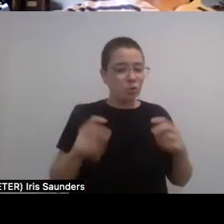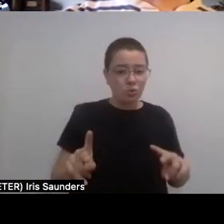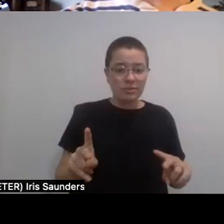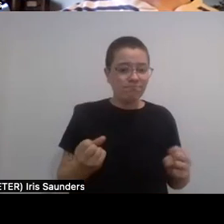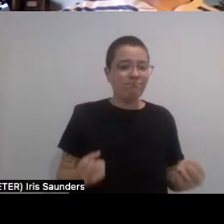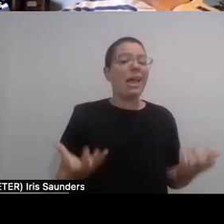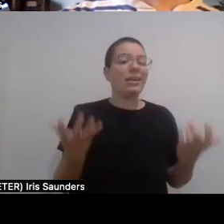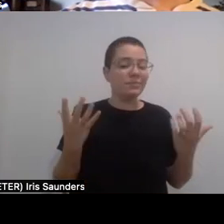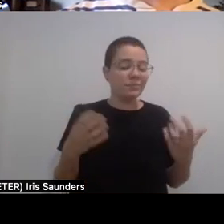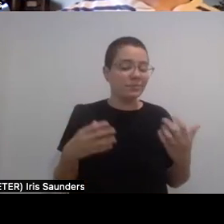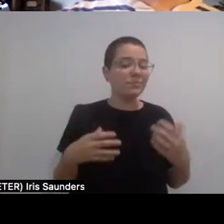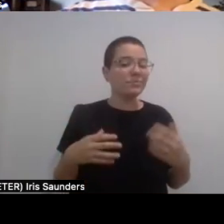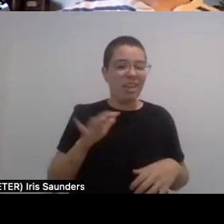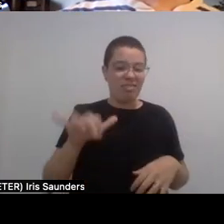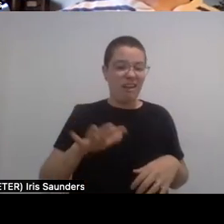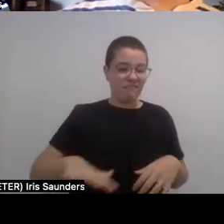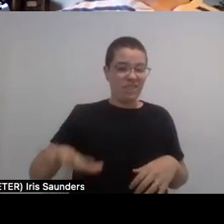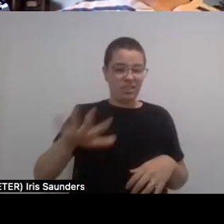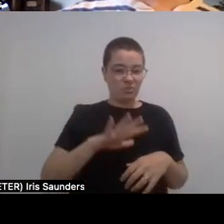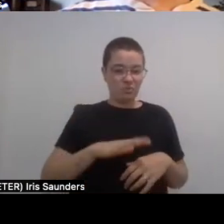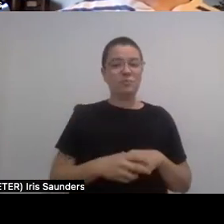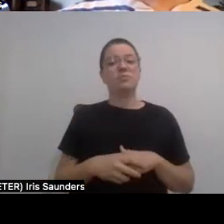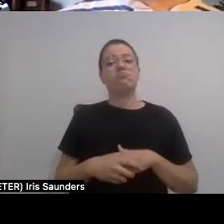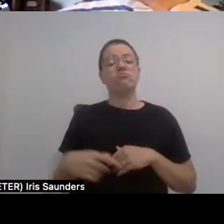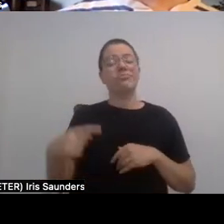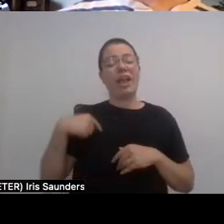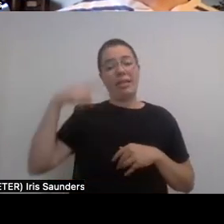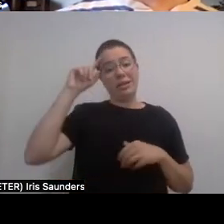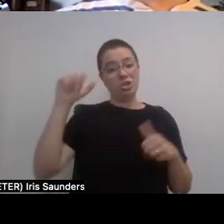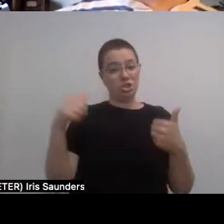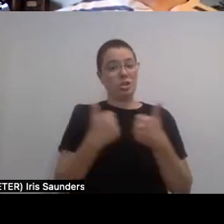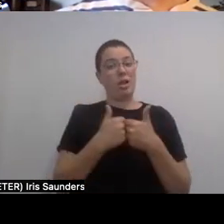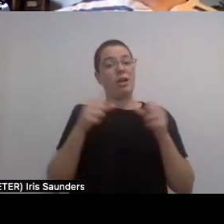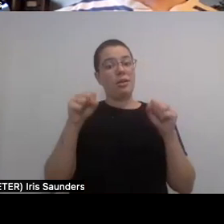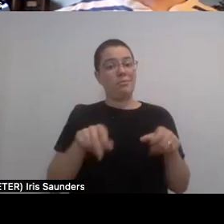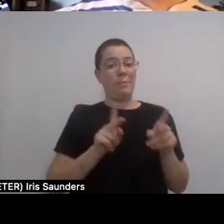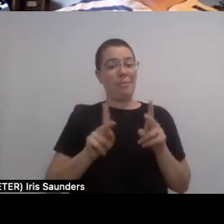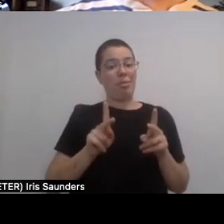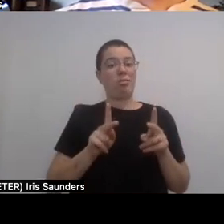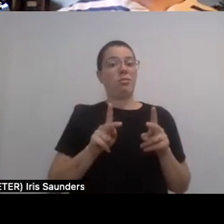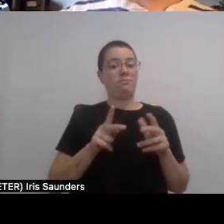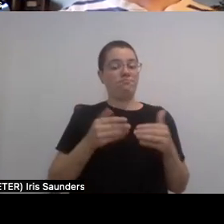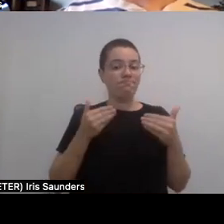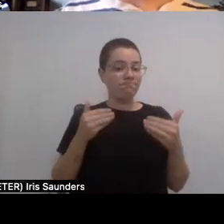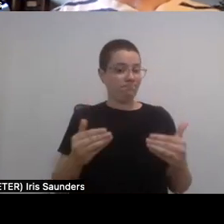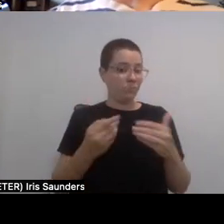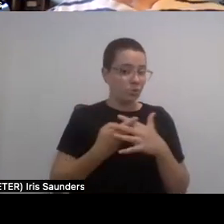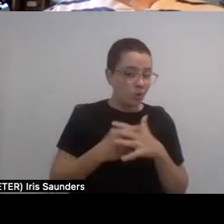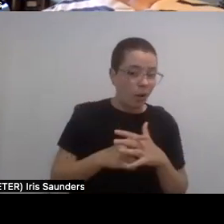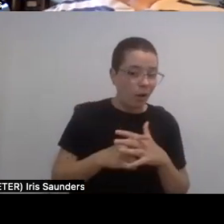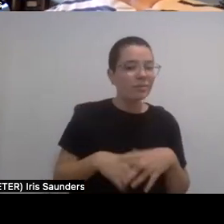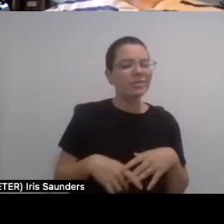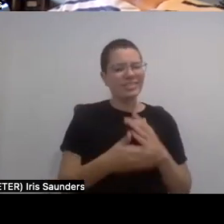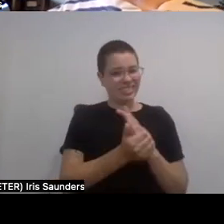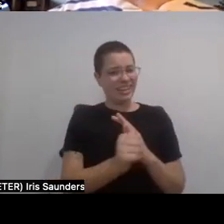fields. And I think the challenge is honestly people getting in the door because I think the talent is there. And I'm